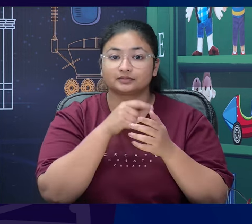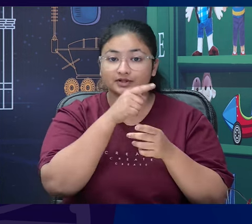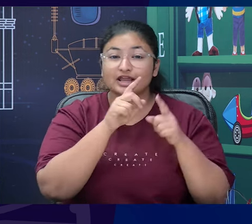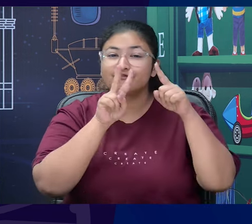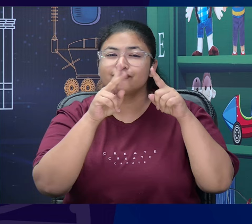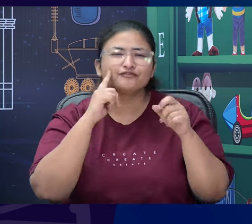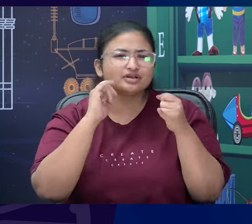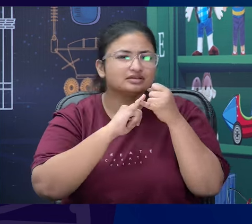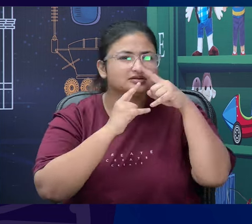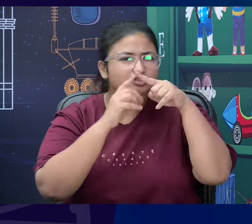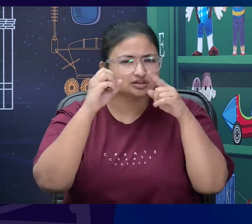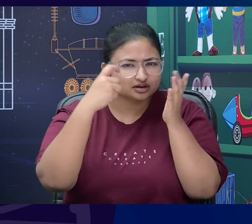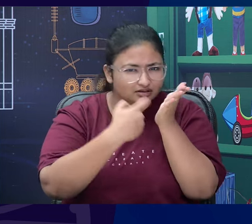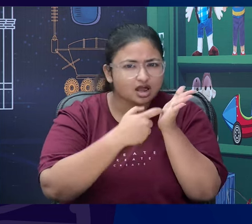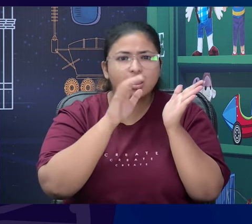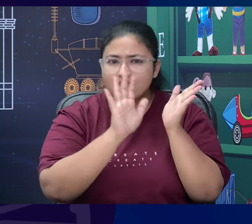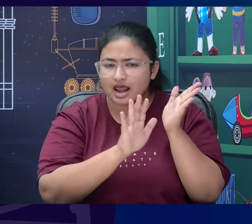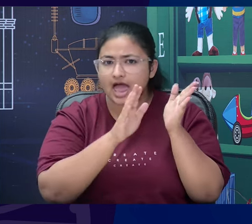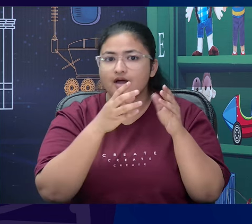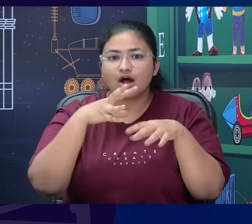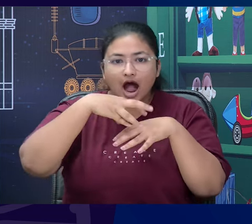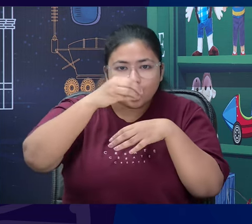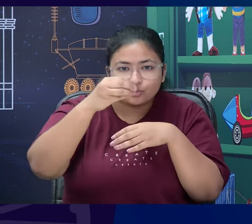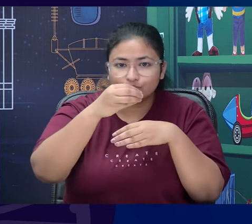there is a visitor outside,